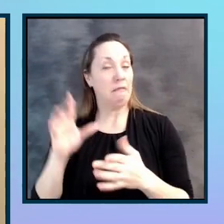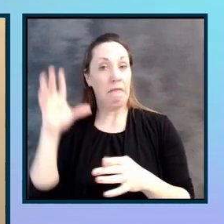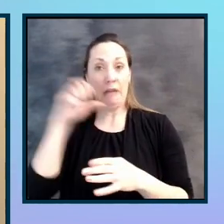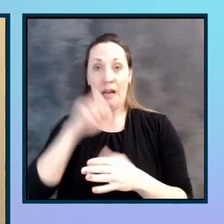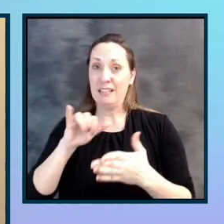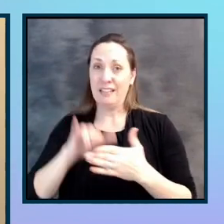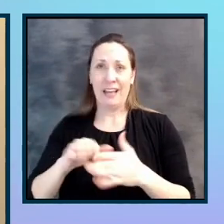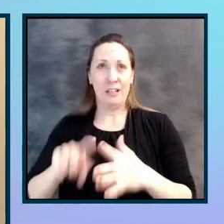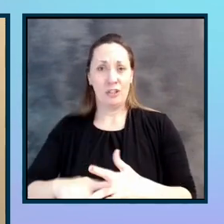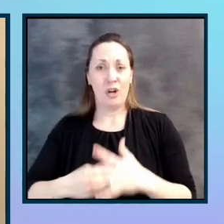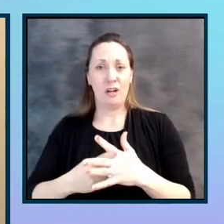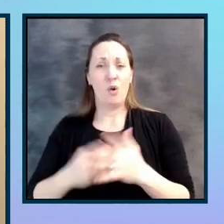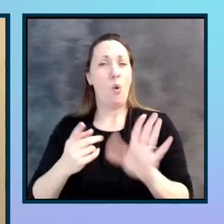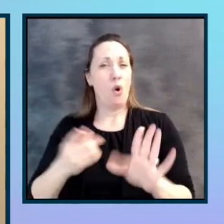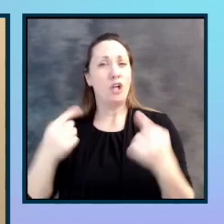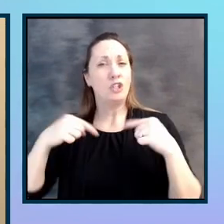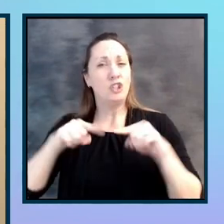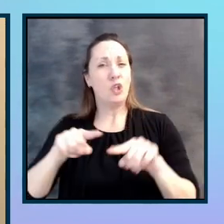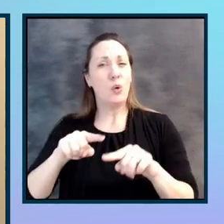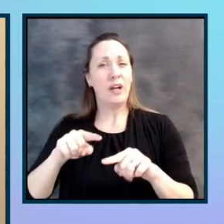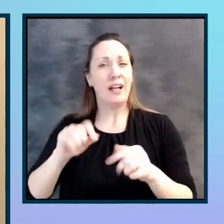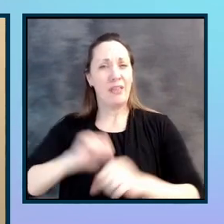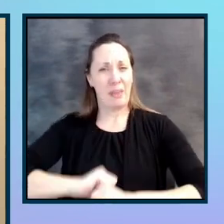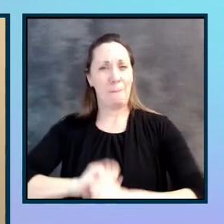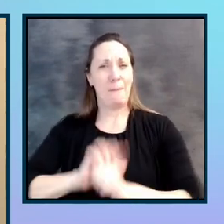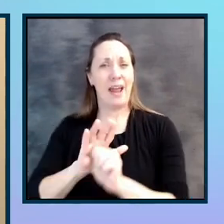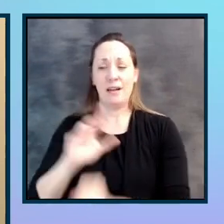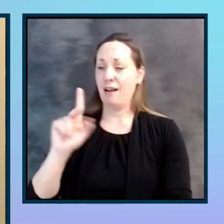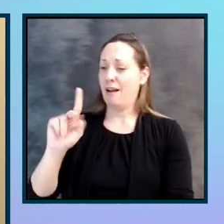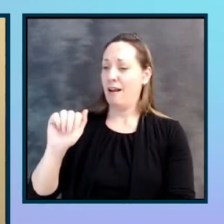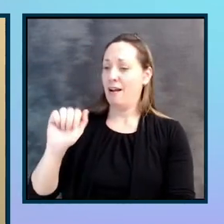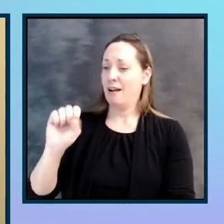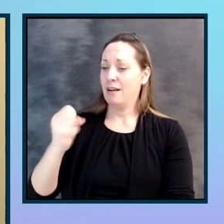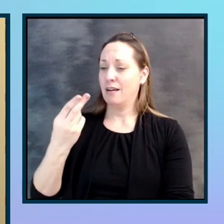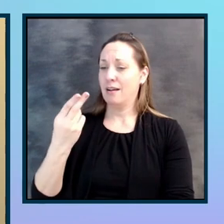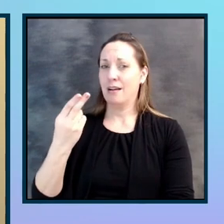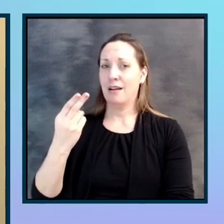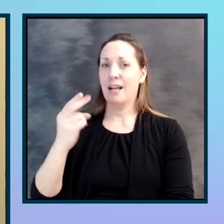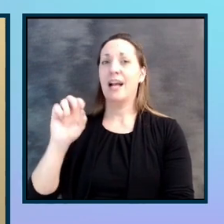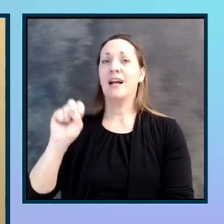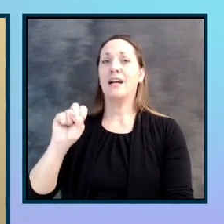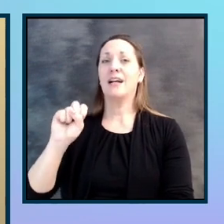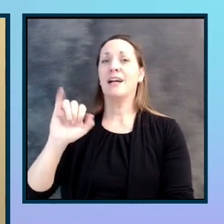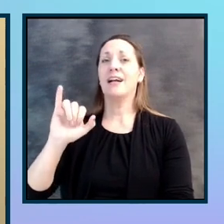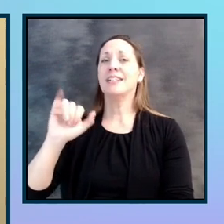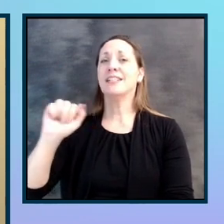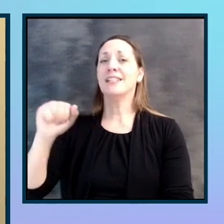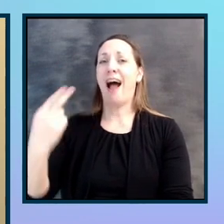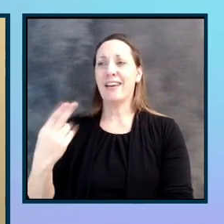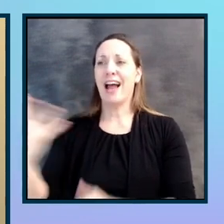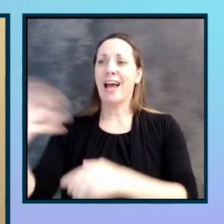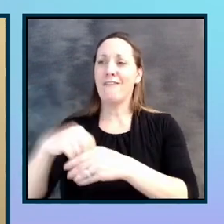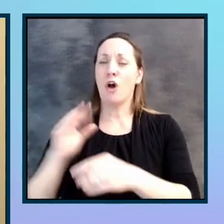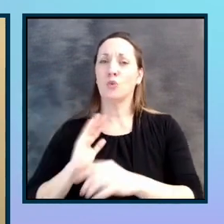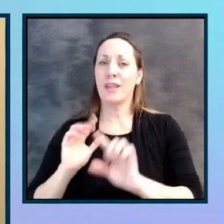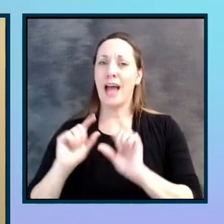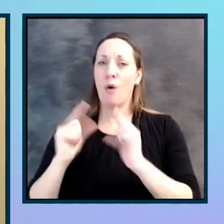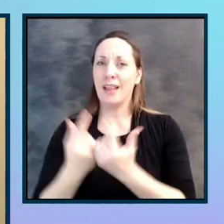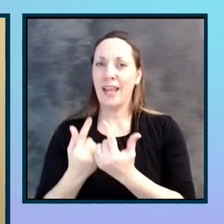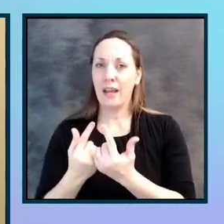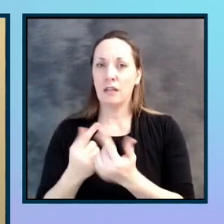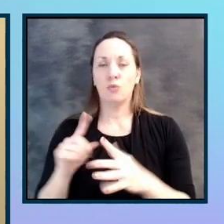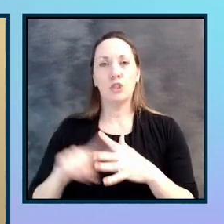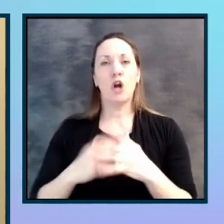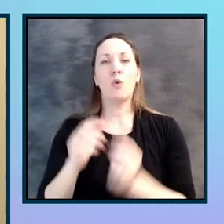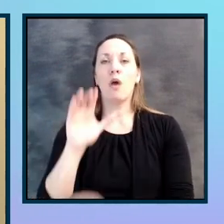the pandemic, Kasaya joined our league and got involved with this case study where every week we